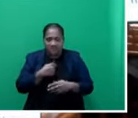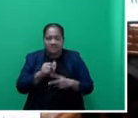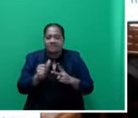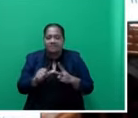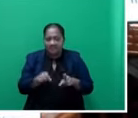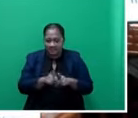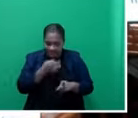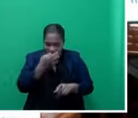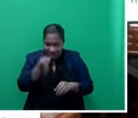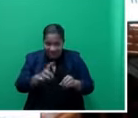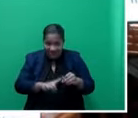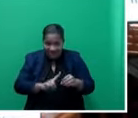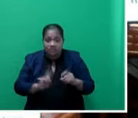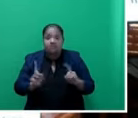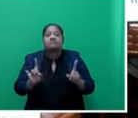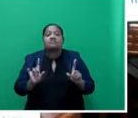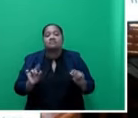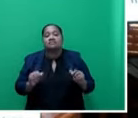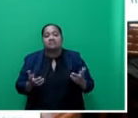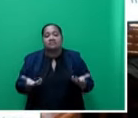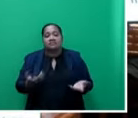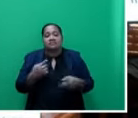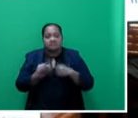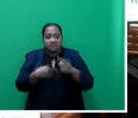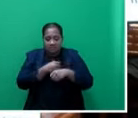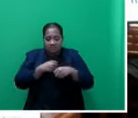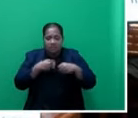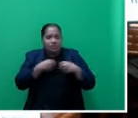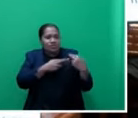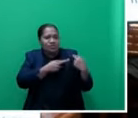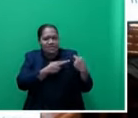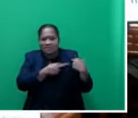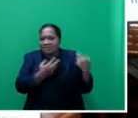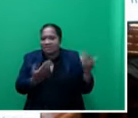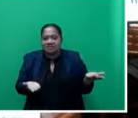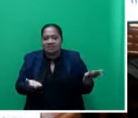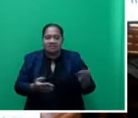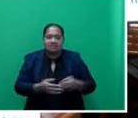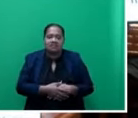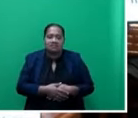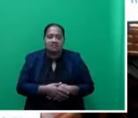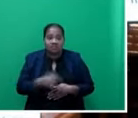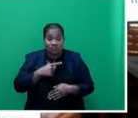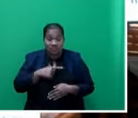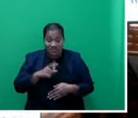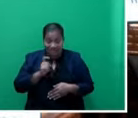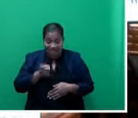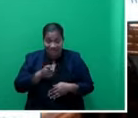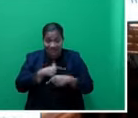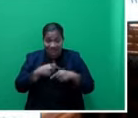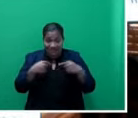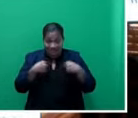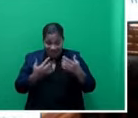the question of what are we doing about our responsibilities as well. Because if we are in this